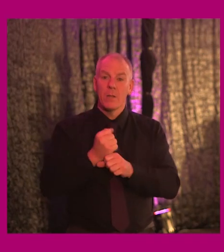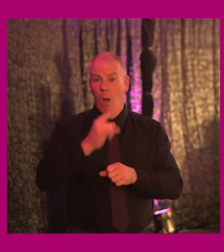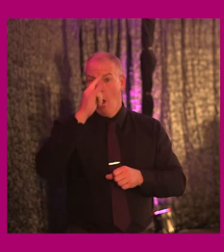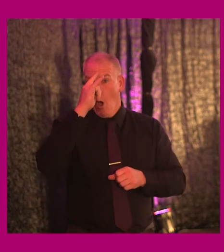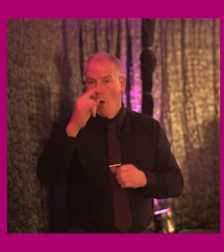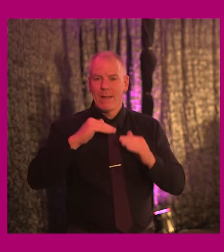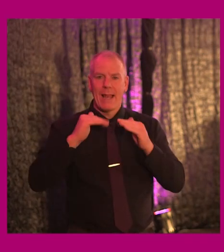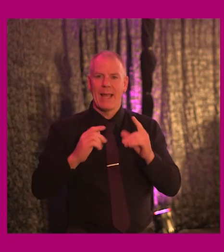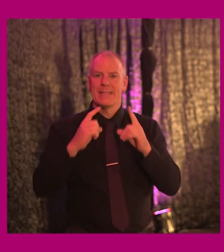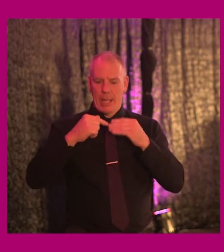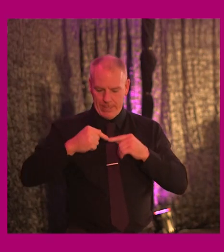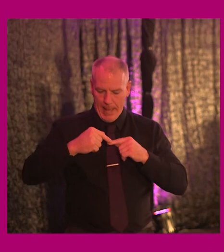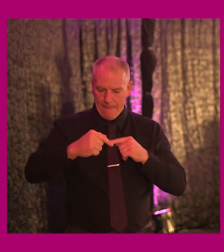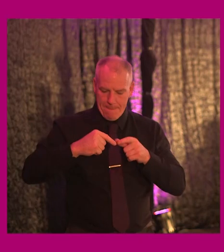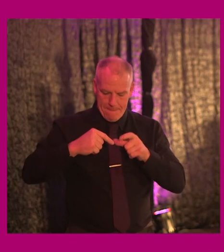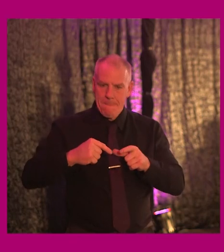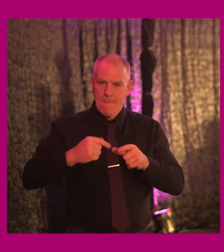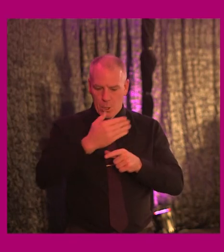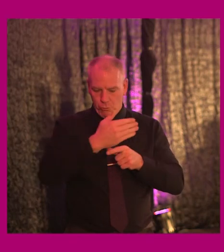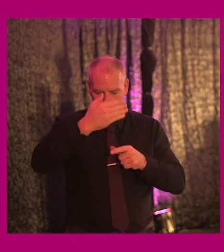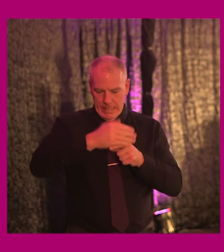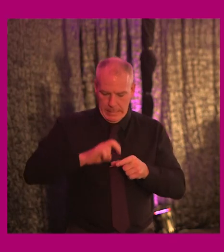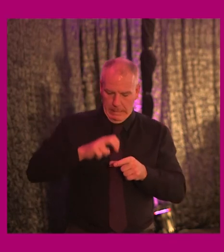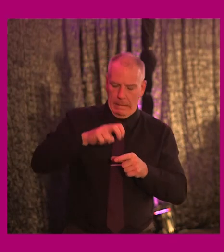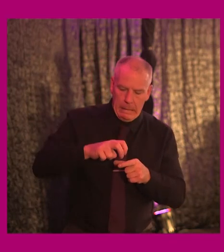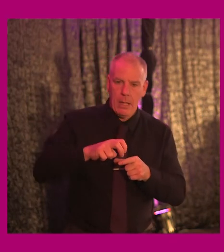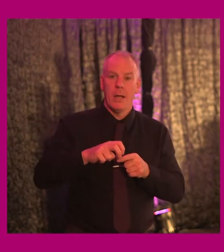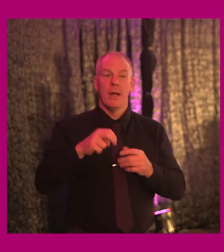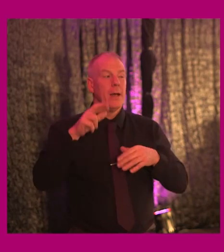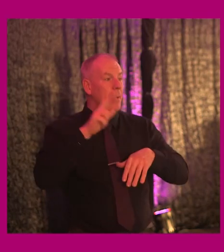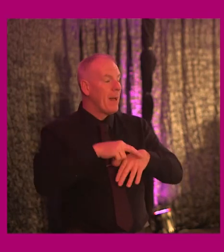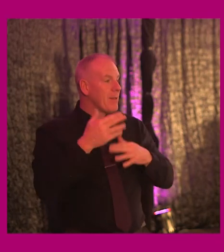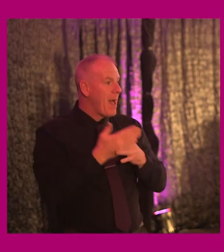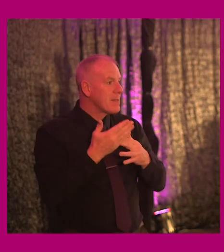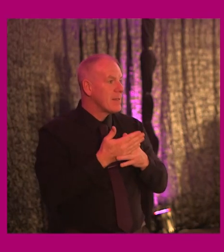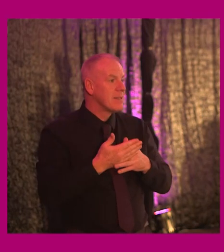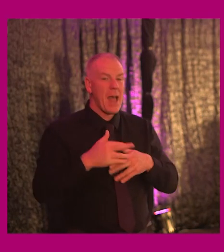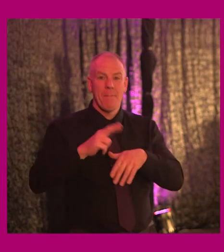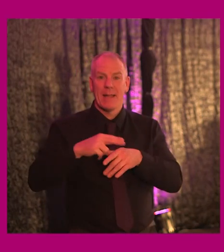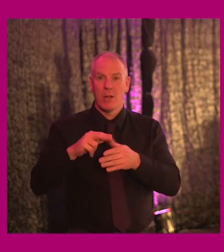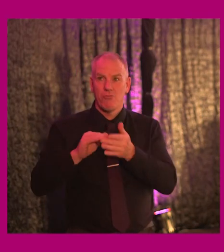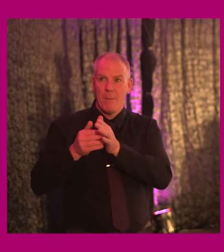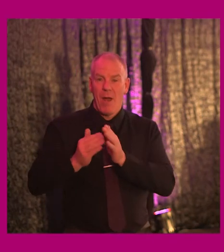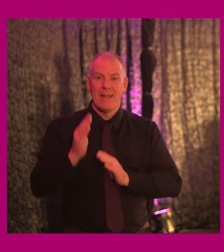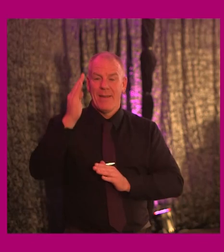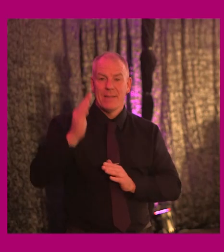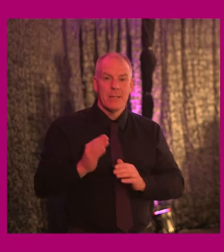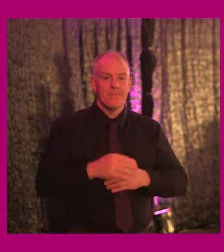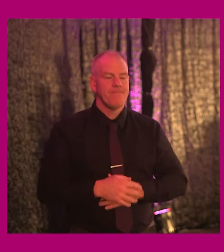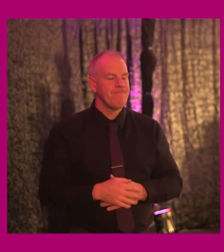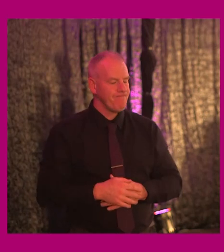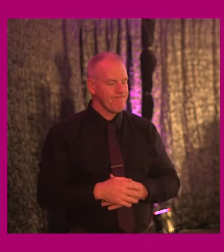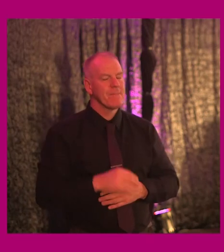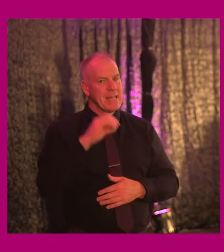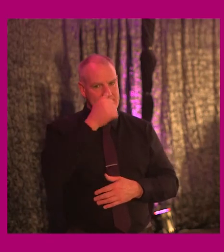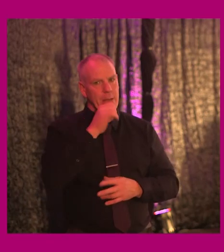will be less dangerous gaps between trains and platforms, better access and speedy repairs of lifts. Serious questions need